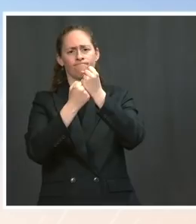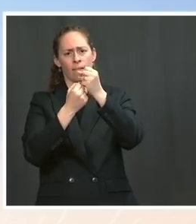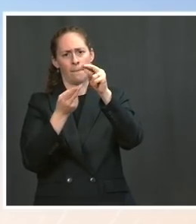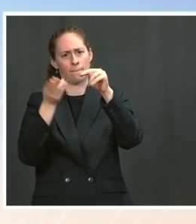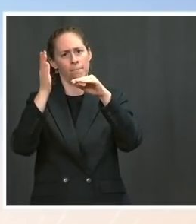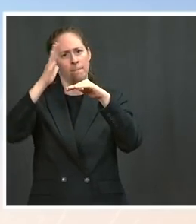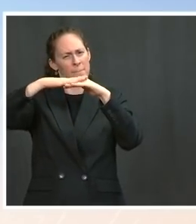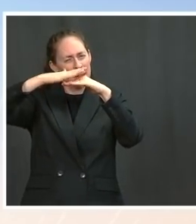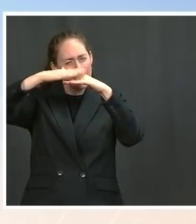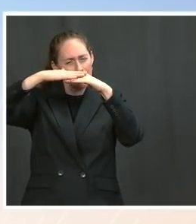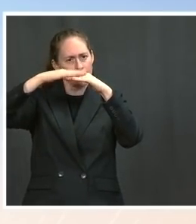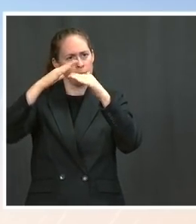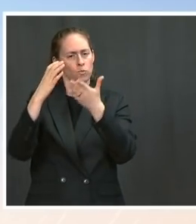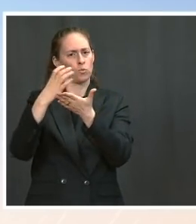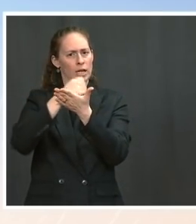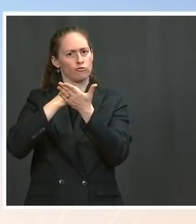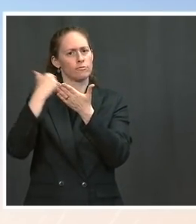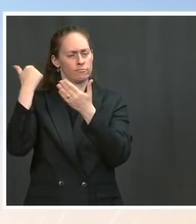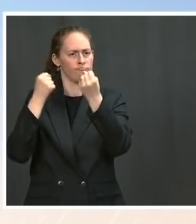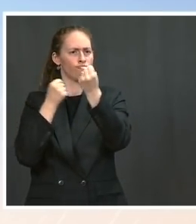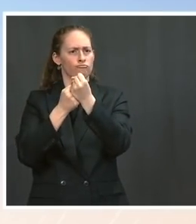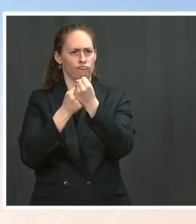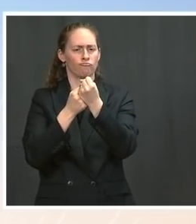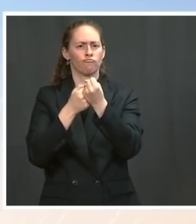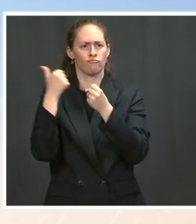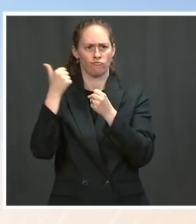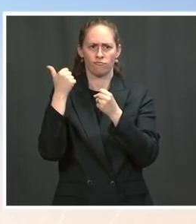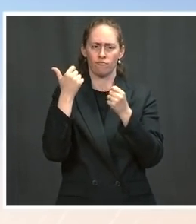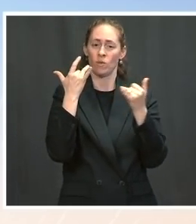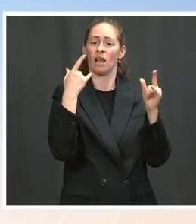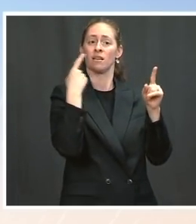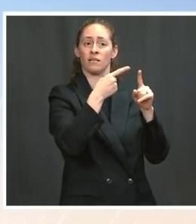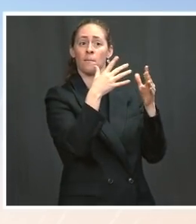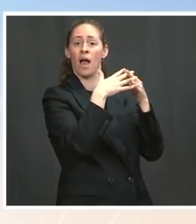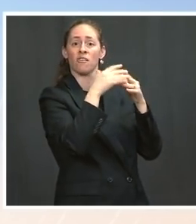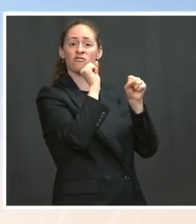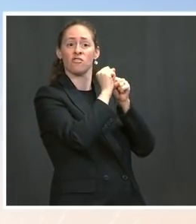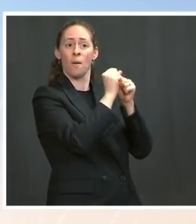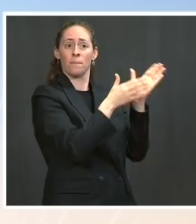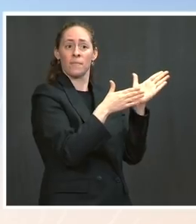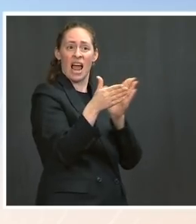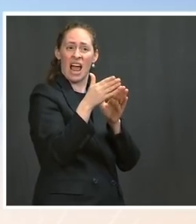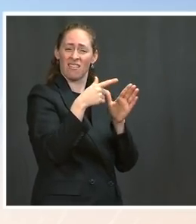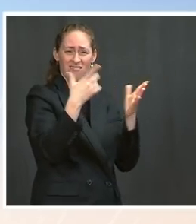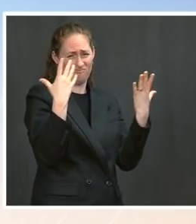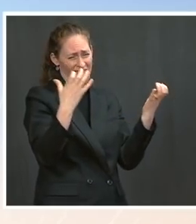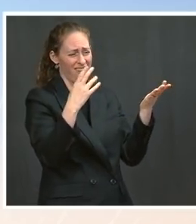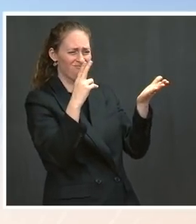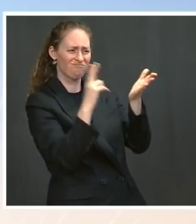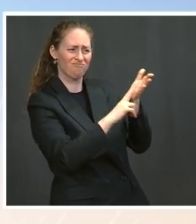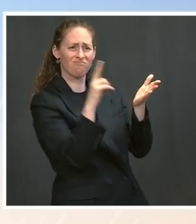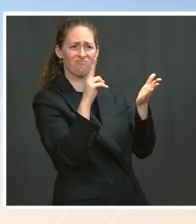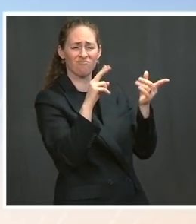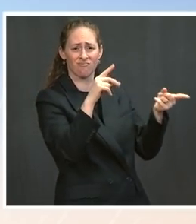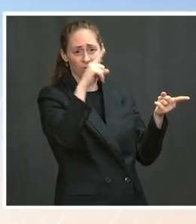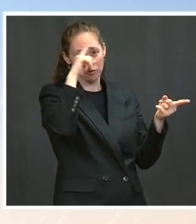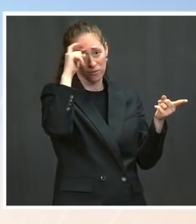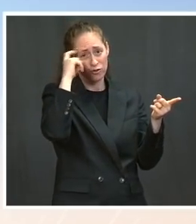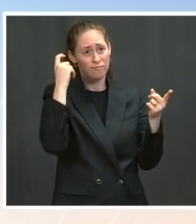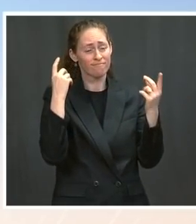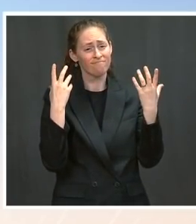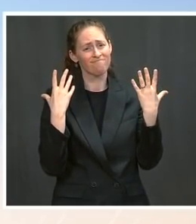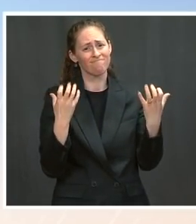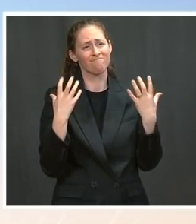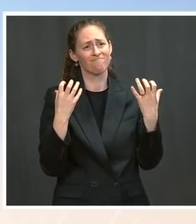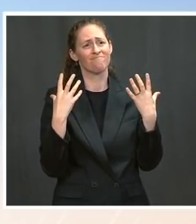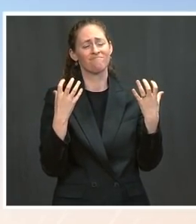in moving forward the American Jobs Plan by the summer, because he is the first to tell you that we need to do more, the economy